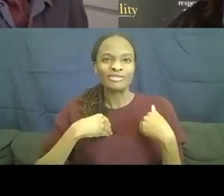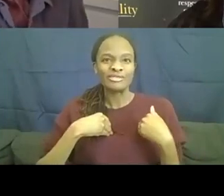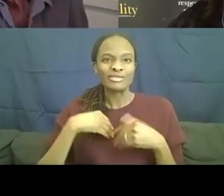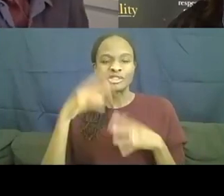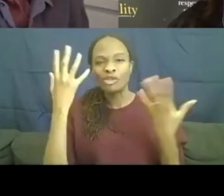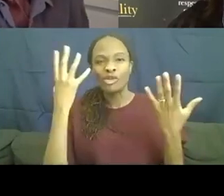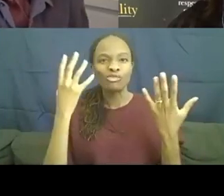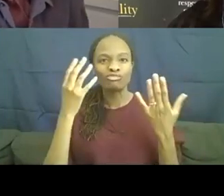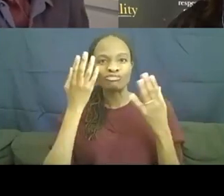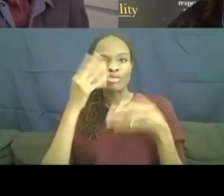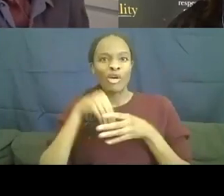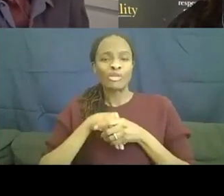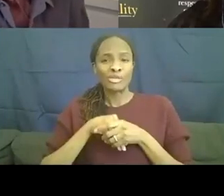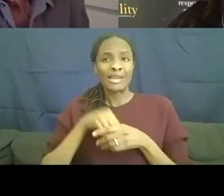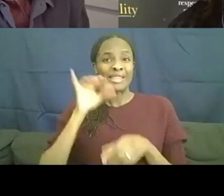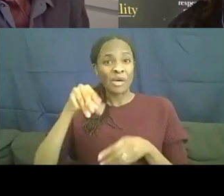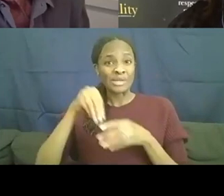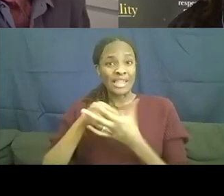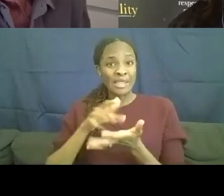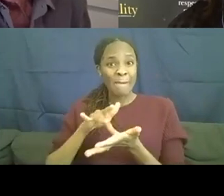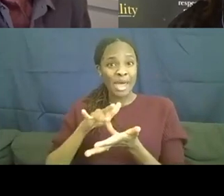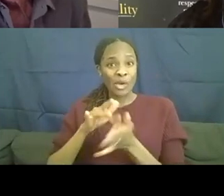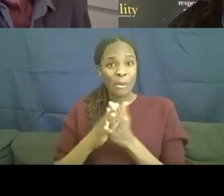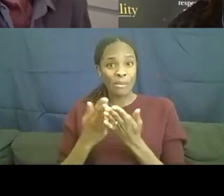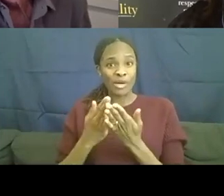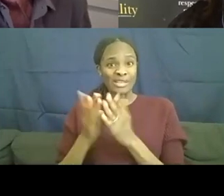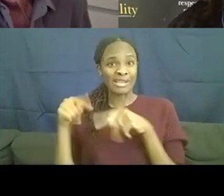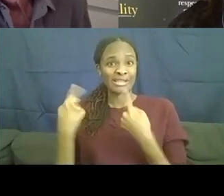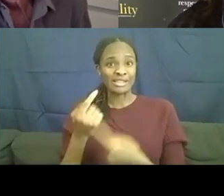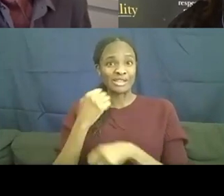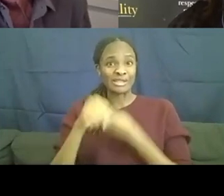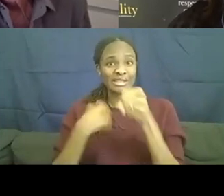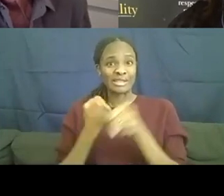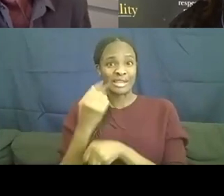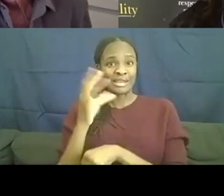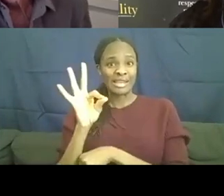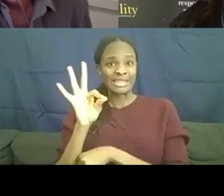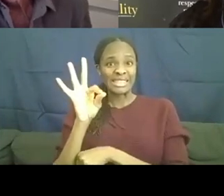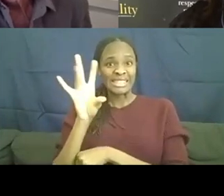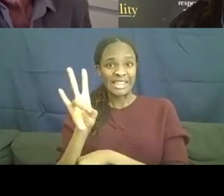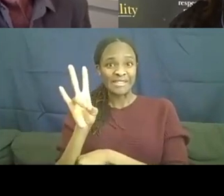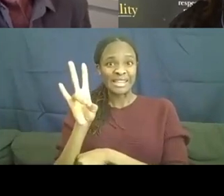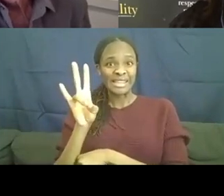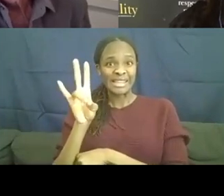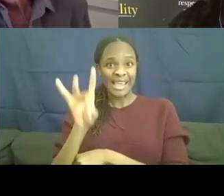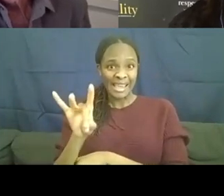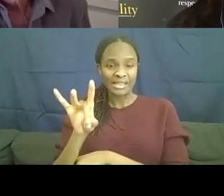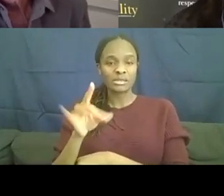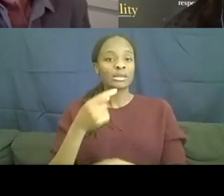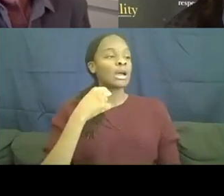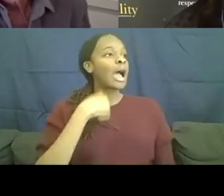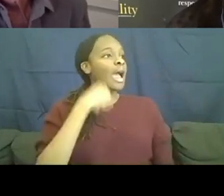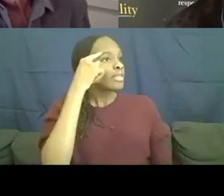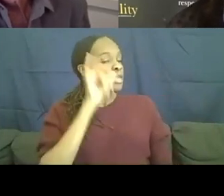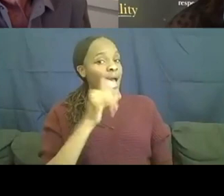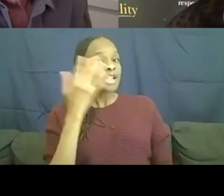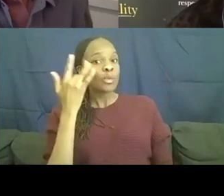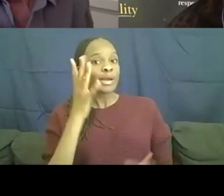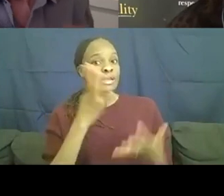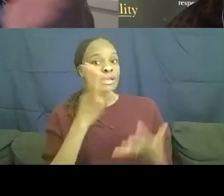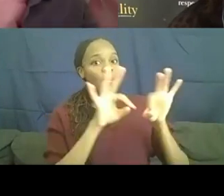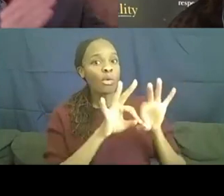1978. Well, that's why I think it's important. And that's why I think it's important when we talk about inclusiveness or diversity,